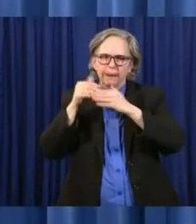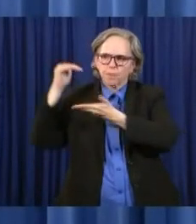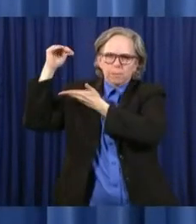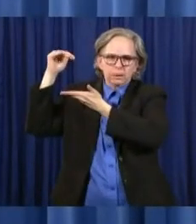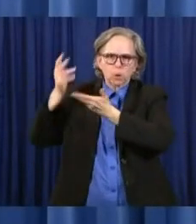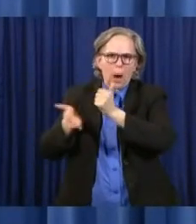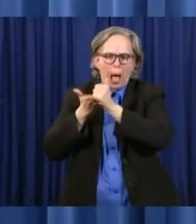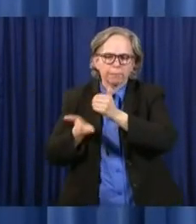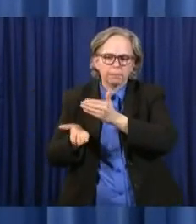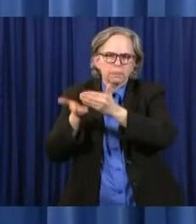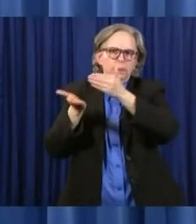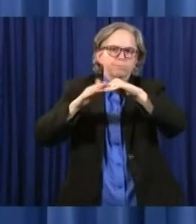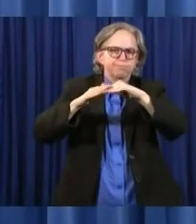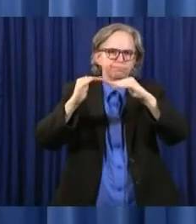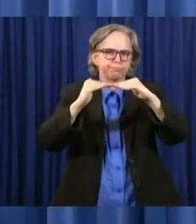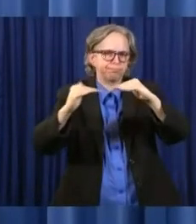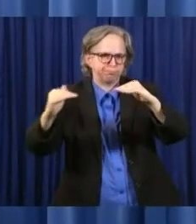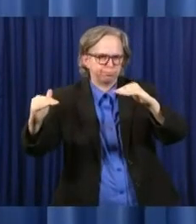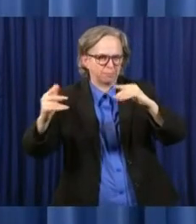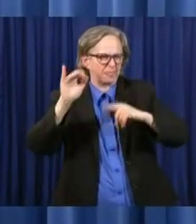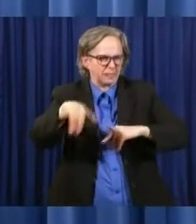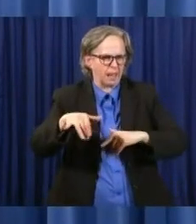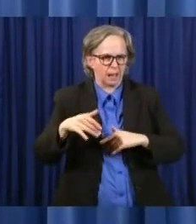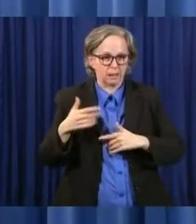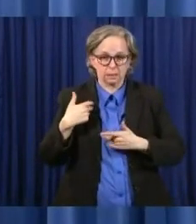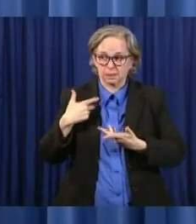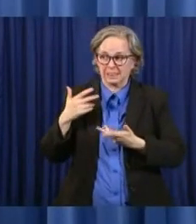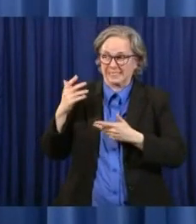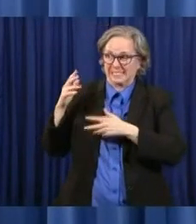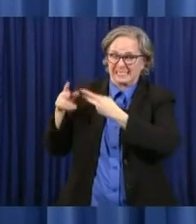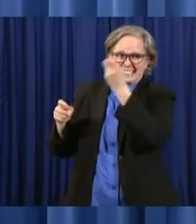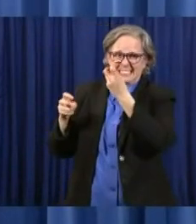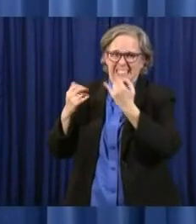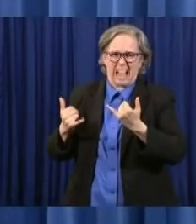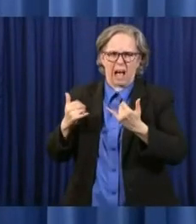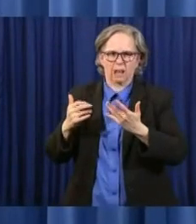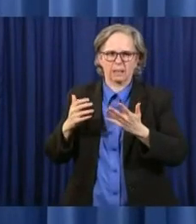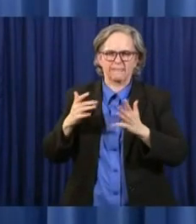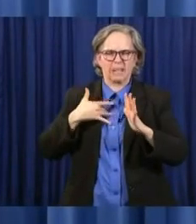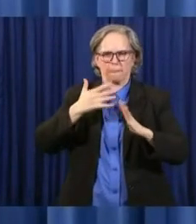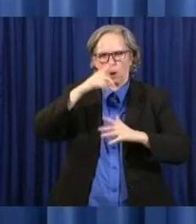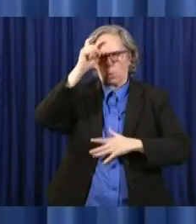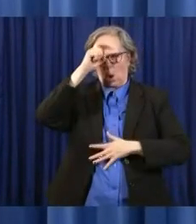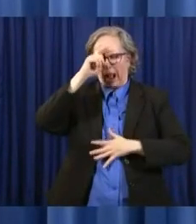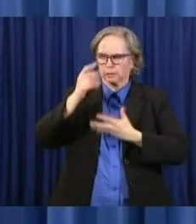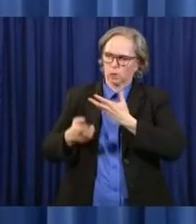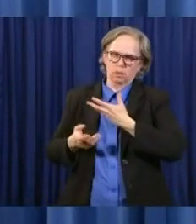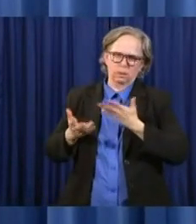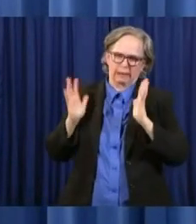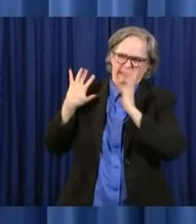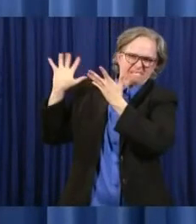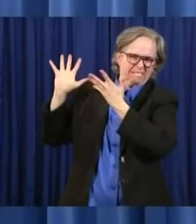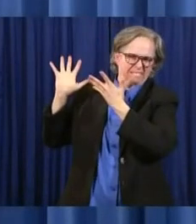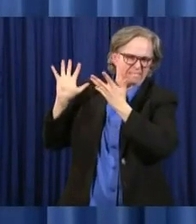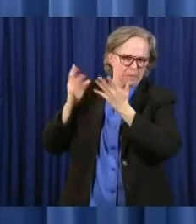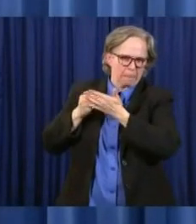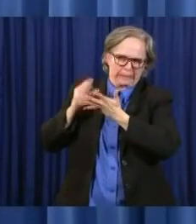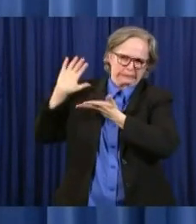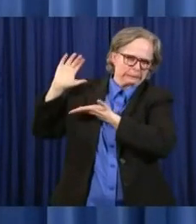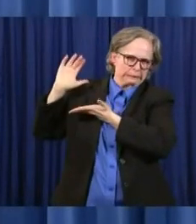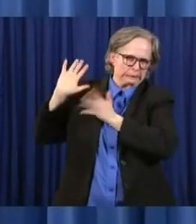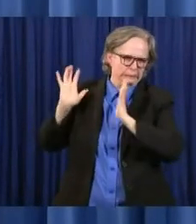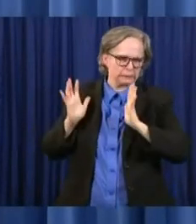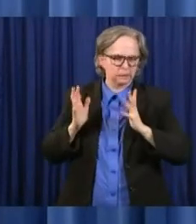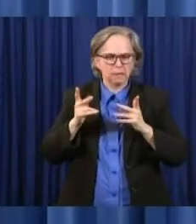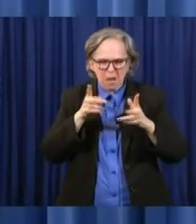It just made sense to try to get these cuts. The more prudent, the more conservative attitude, it seemed to me, was to make some of